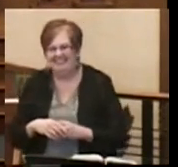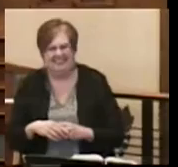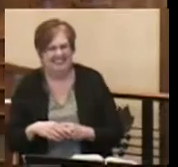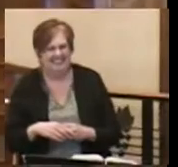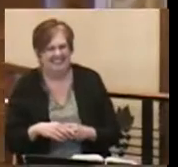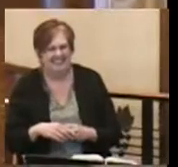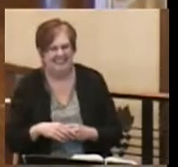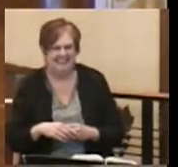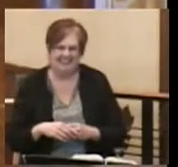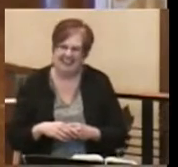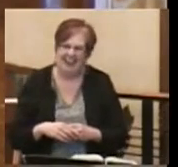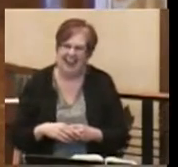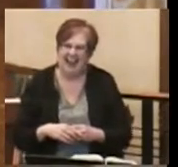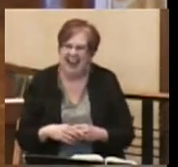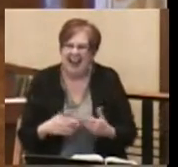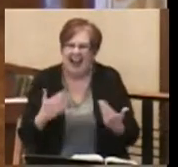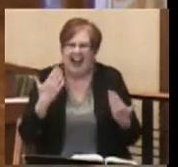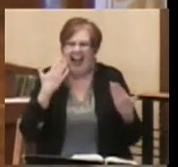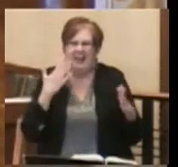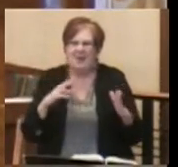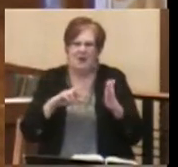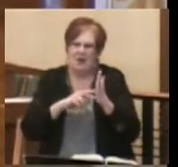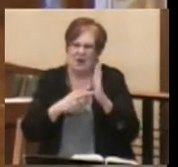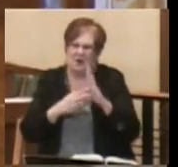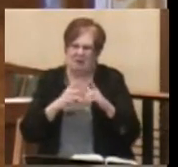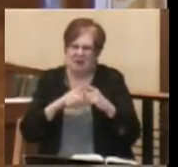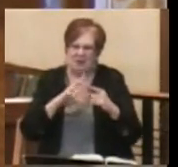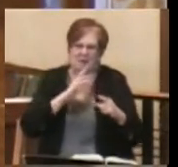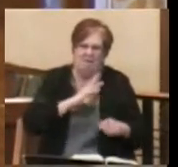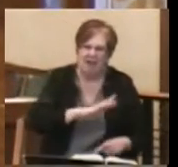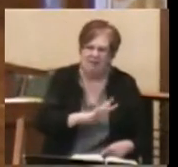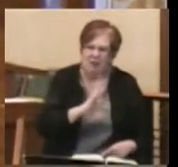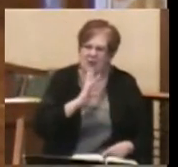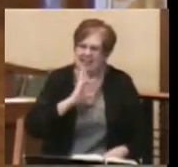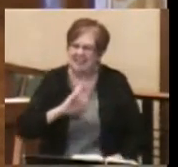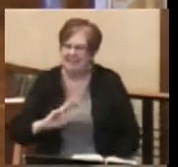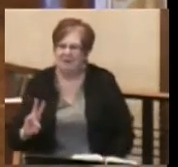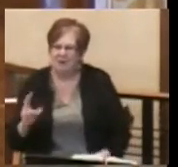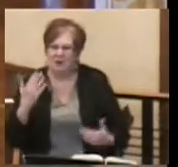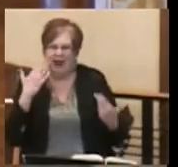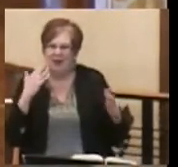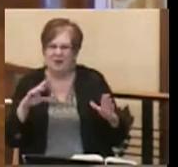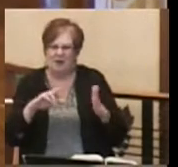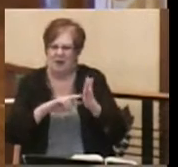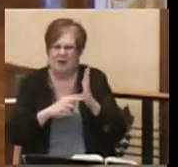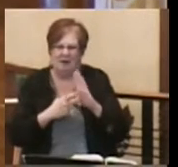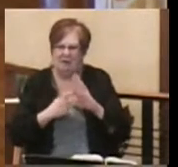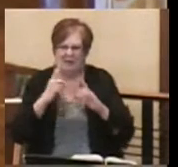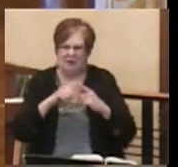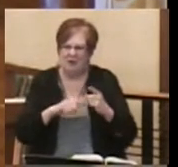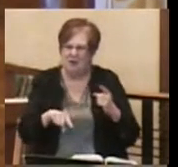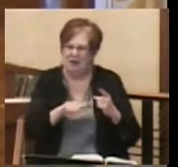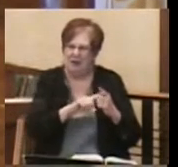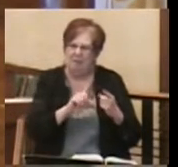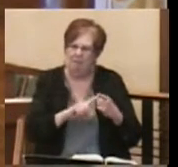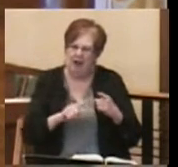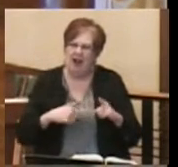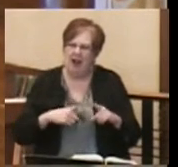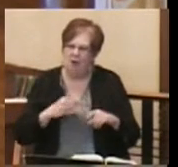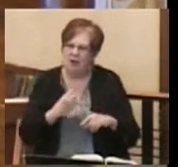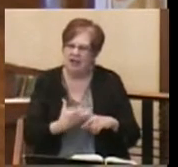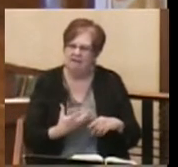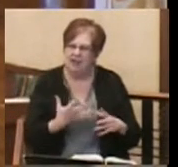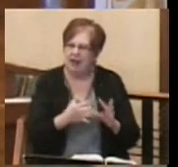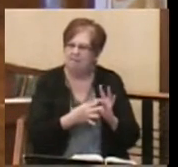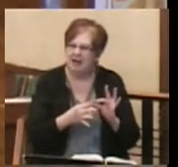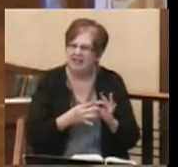I don't even know what that means to a five and a seven year old. But I will tell you that I will press that message